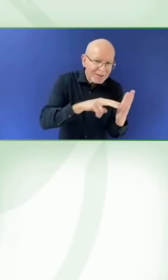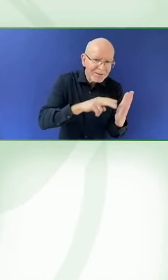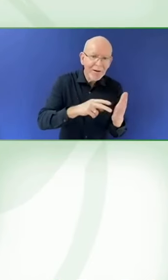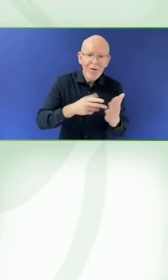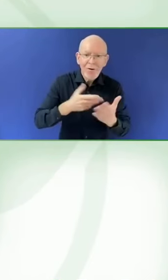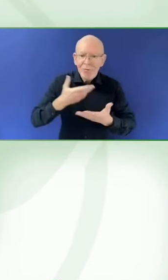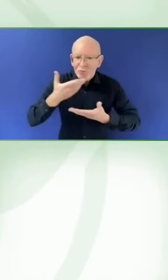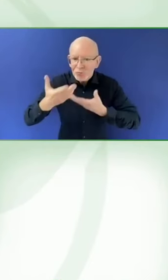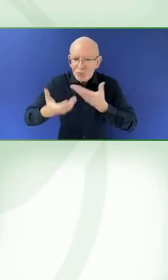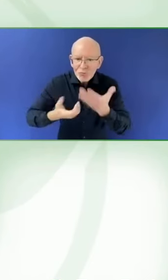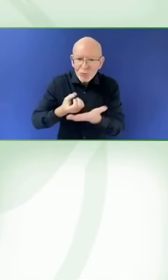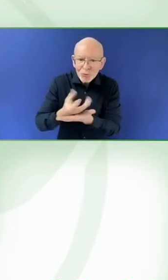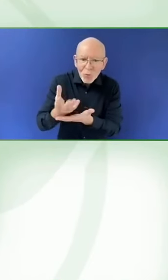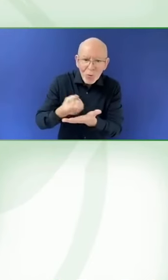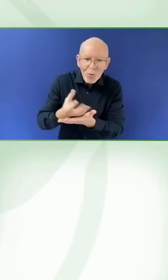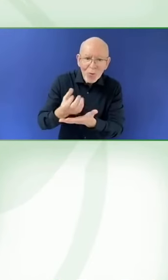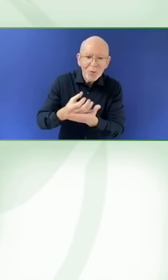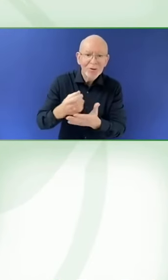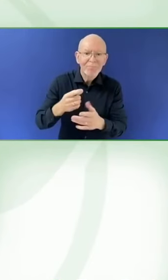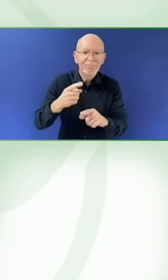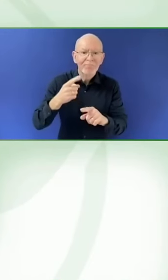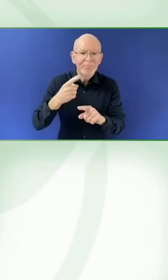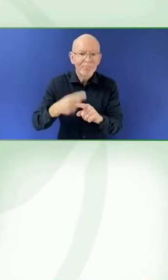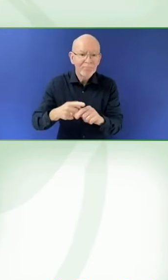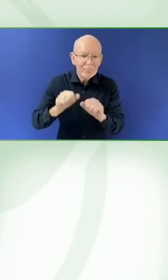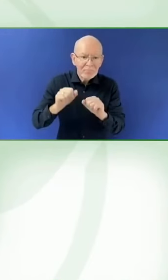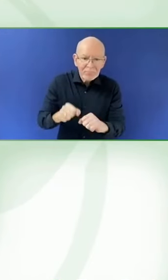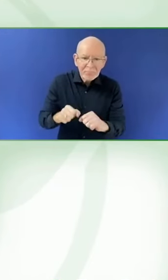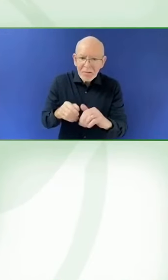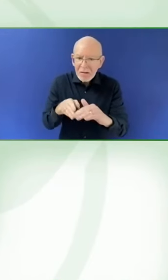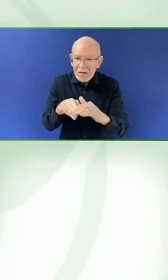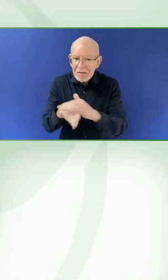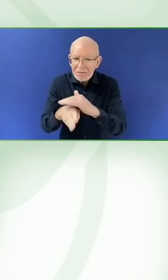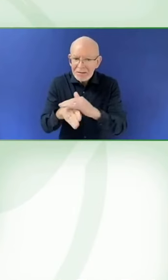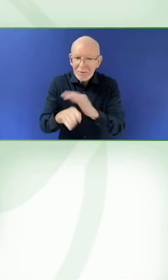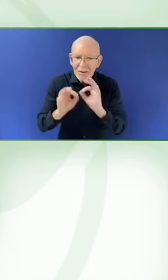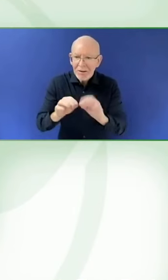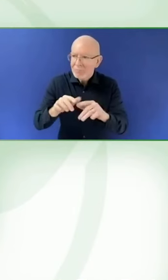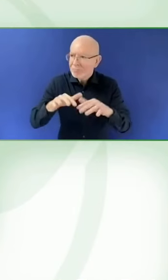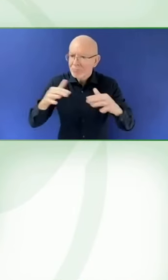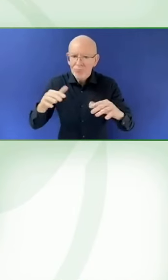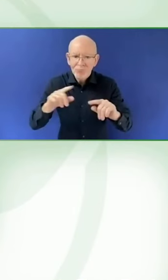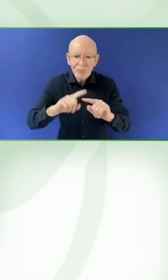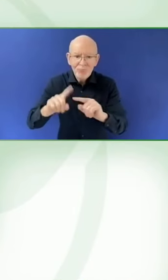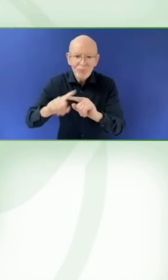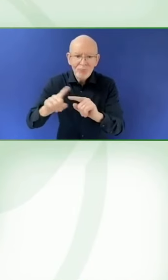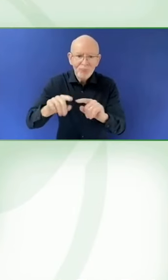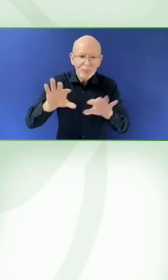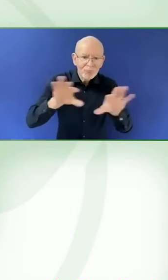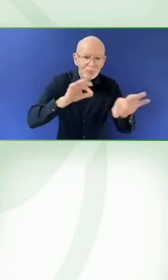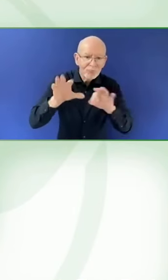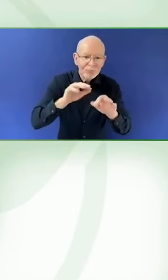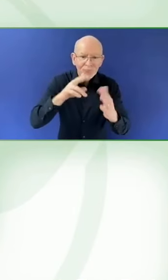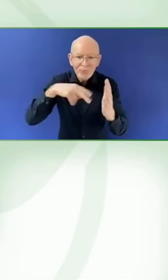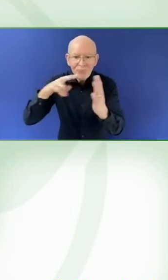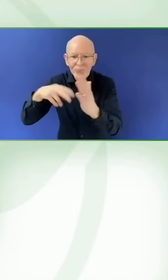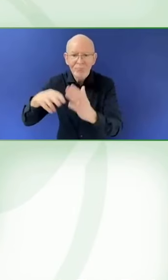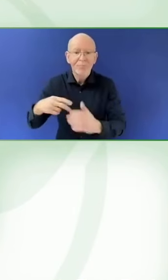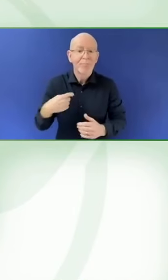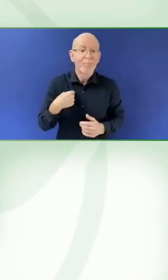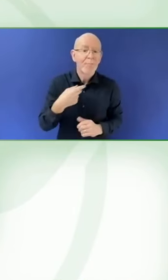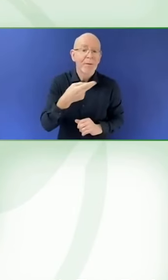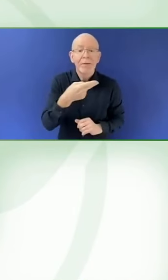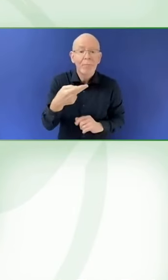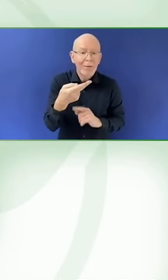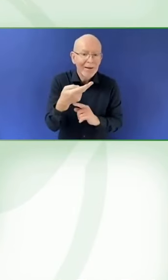delighted to be back at the Xero Project for what must be my, I'm going to say fifth time, maybe fourth, but it's always a delight to come back